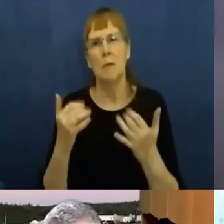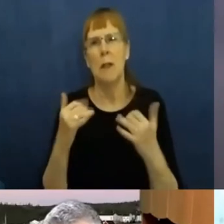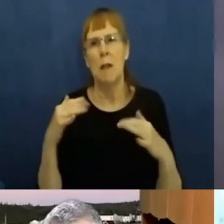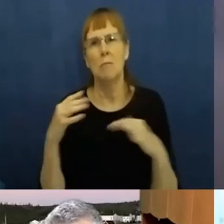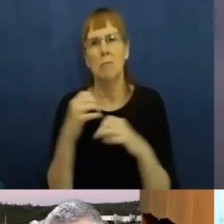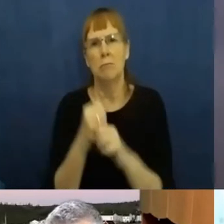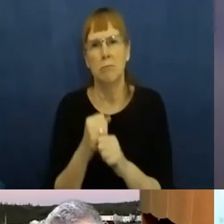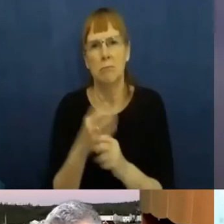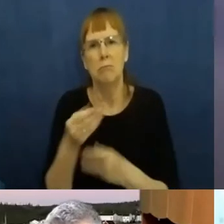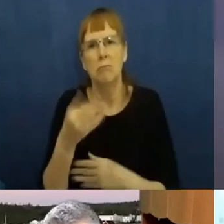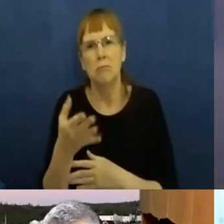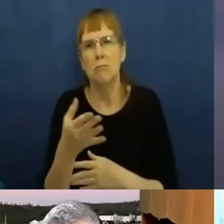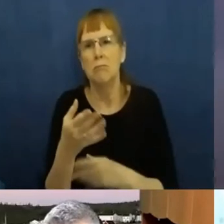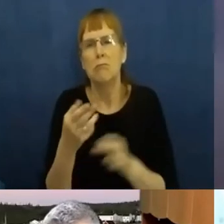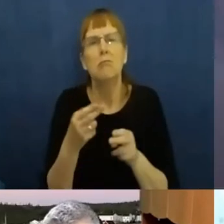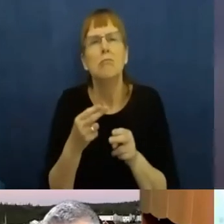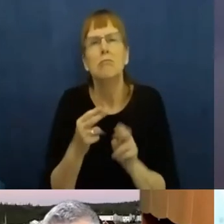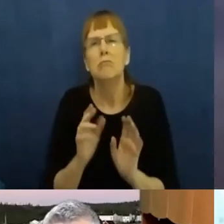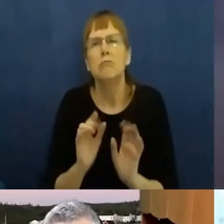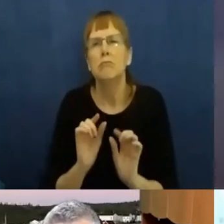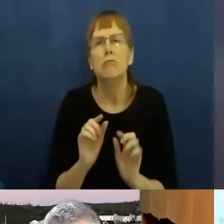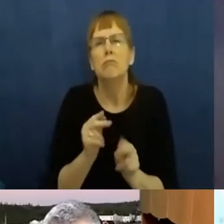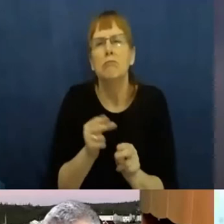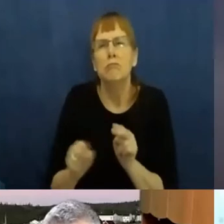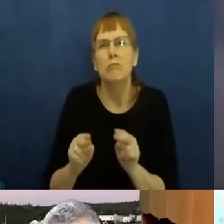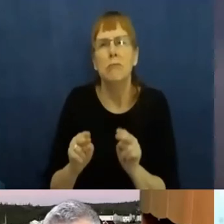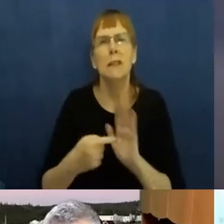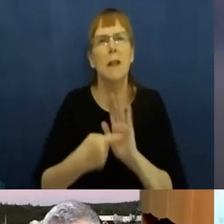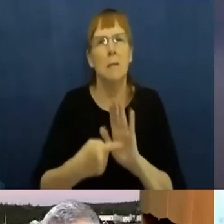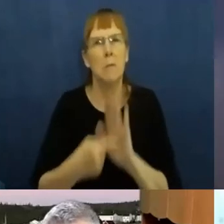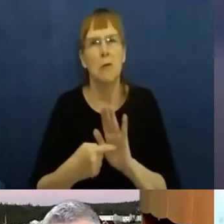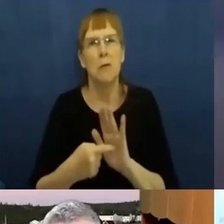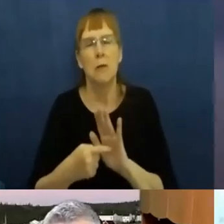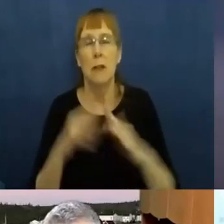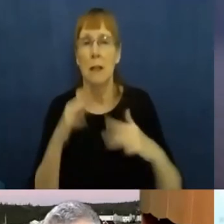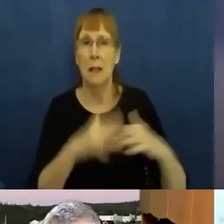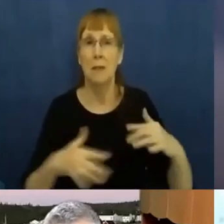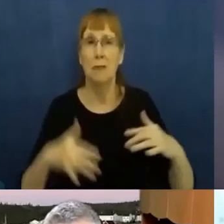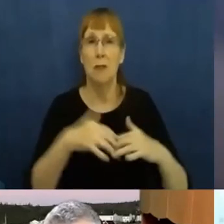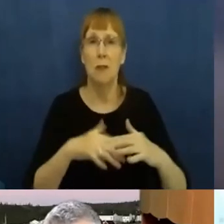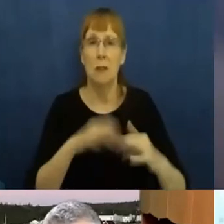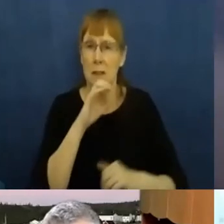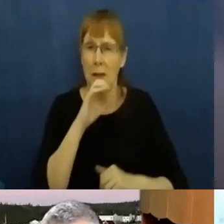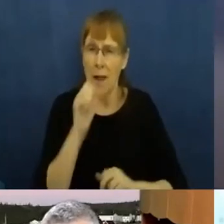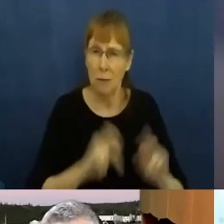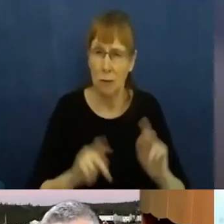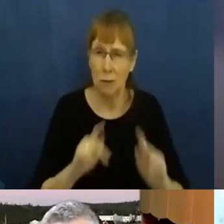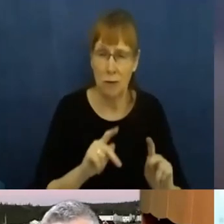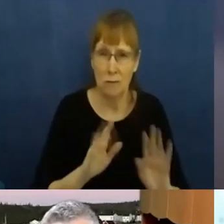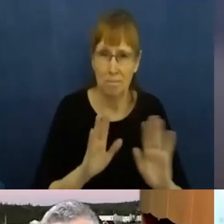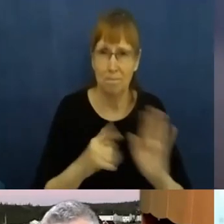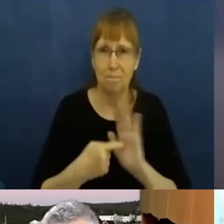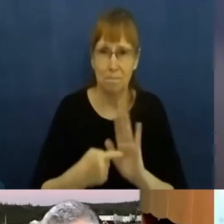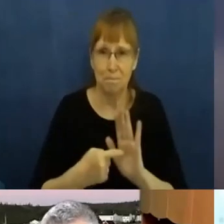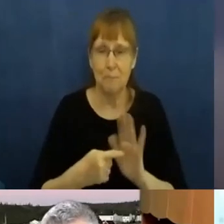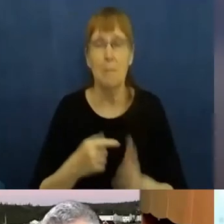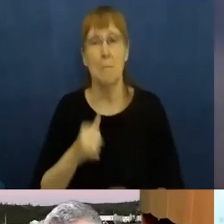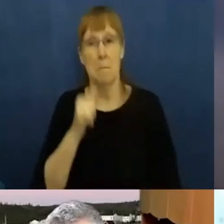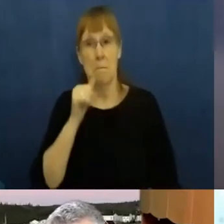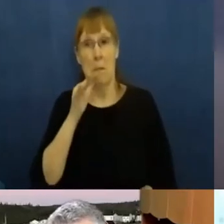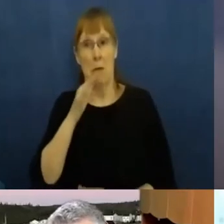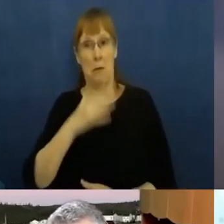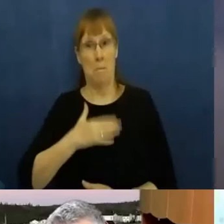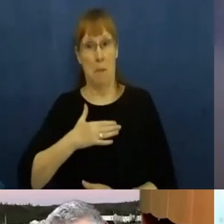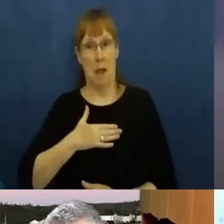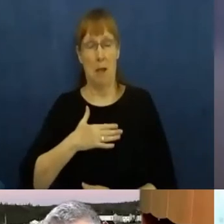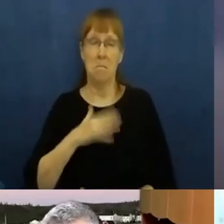small example of the resilience of our indigenous elders. When my mother, who is in her